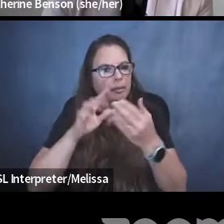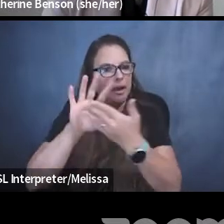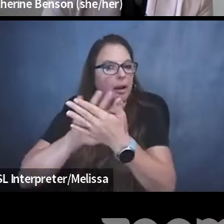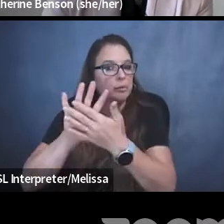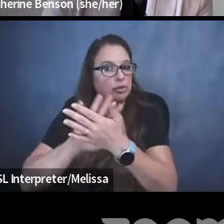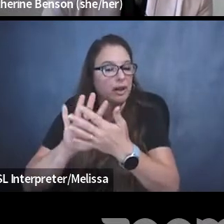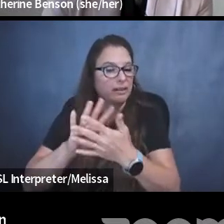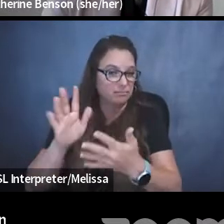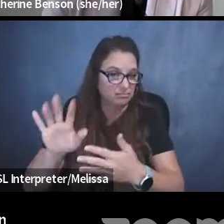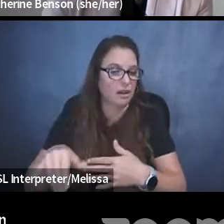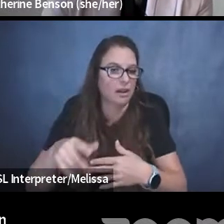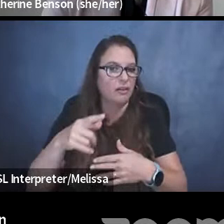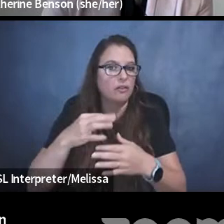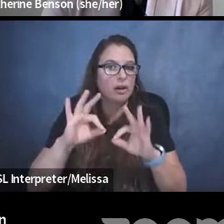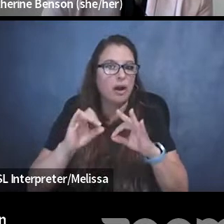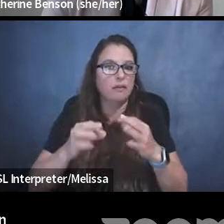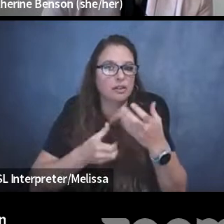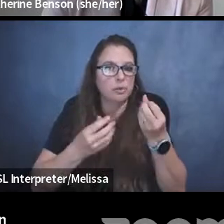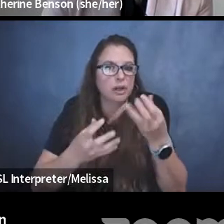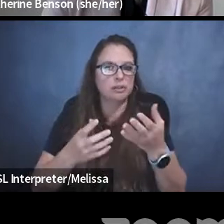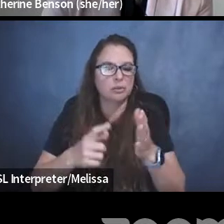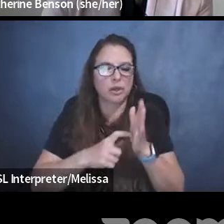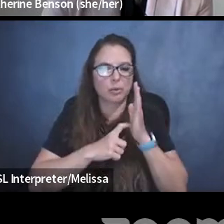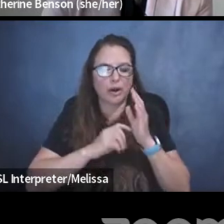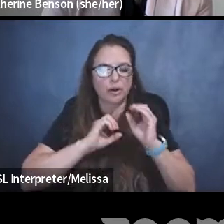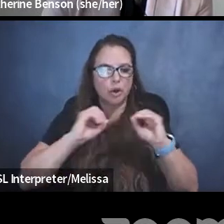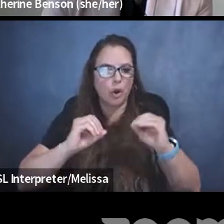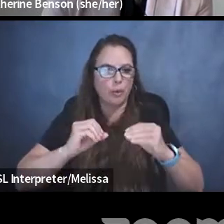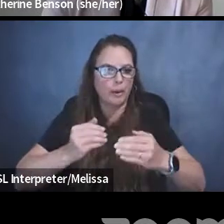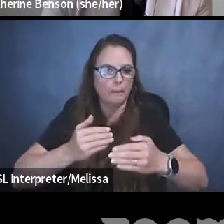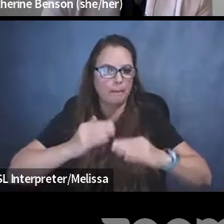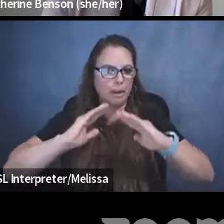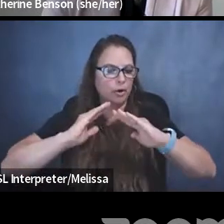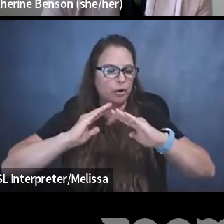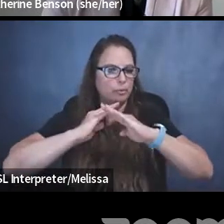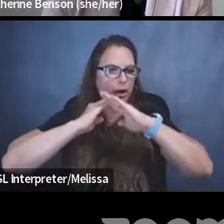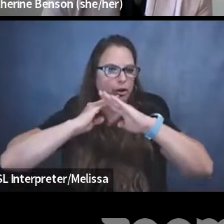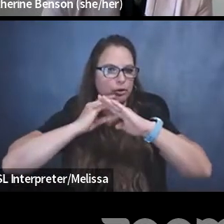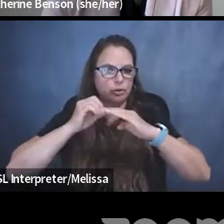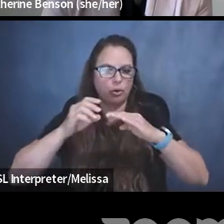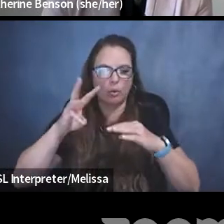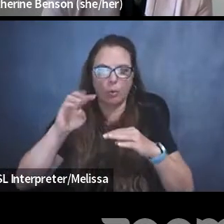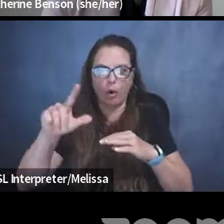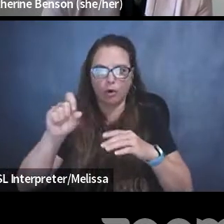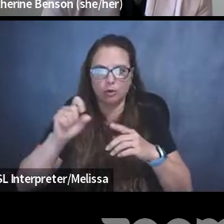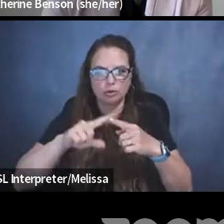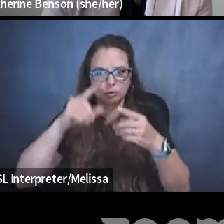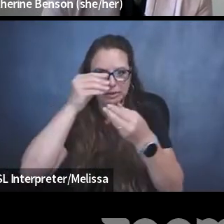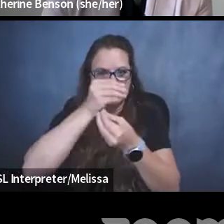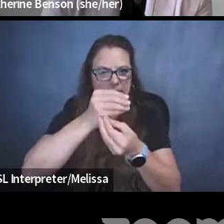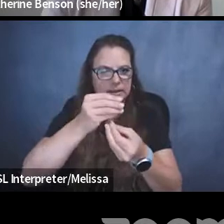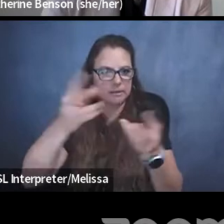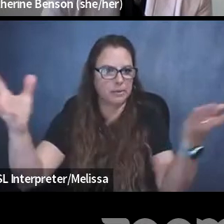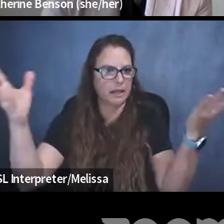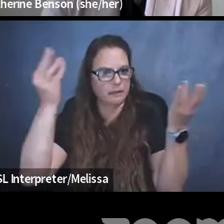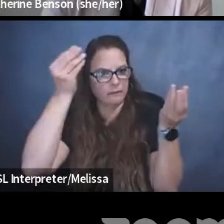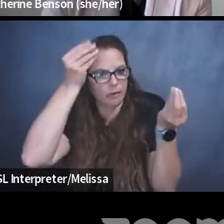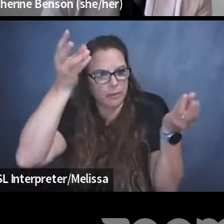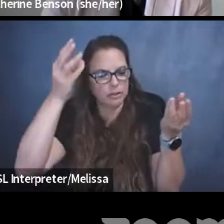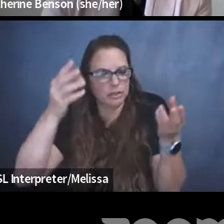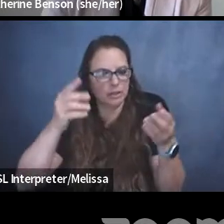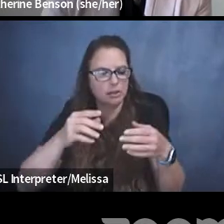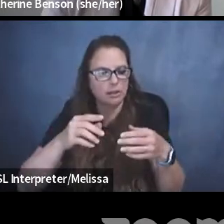requiring no barriers and no walls to be able to disseminate information, versus privacy,